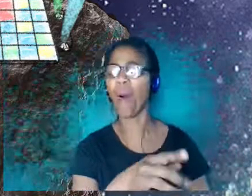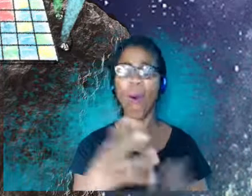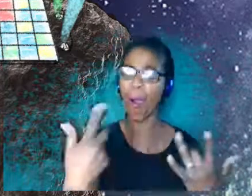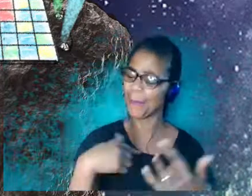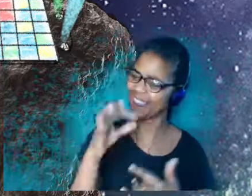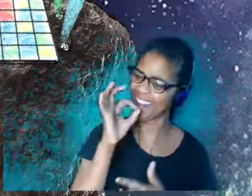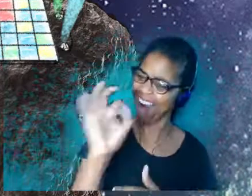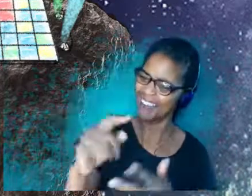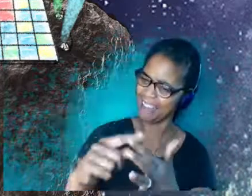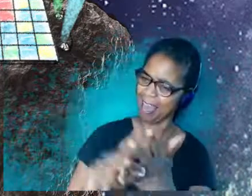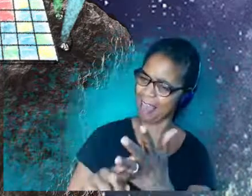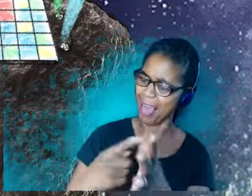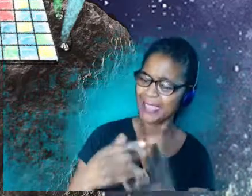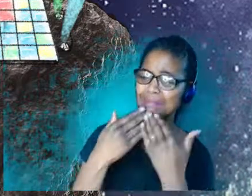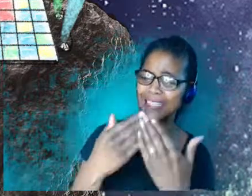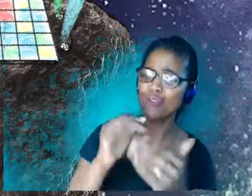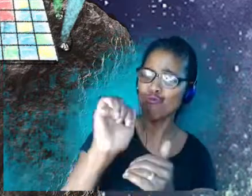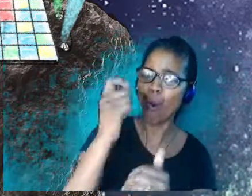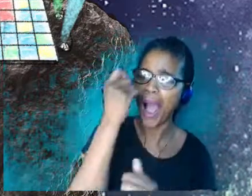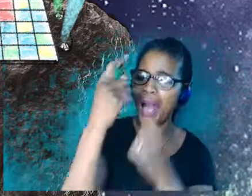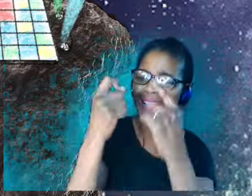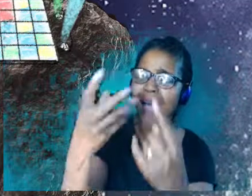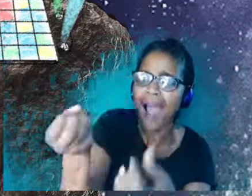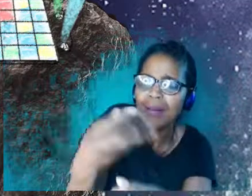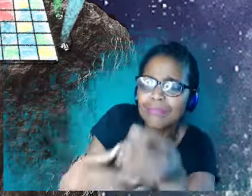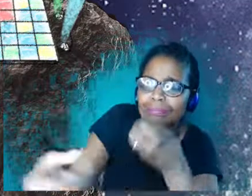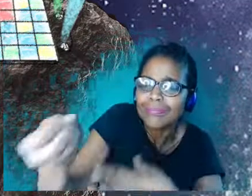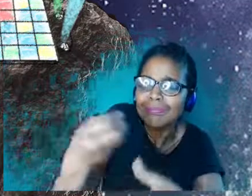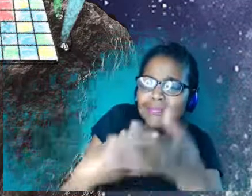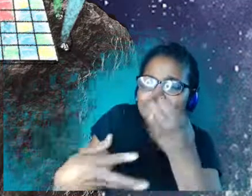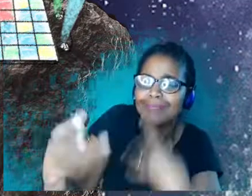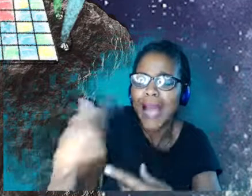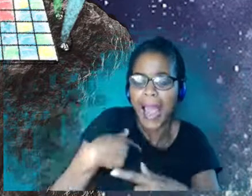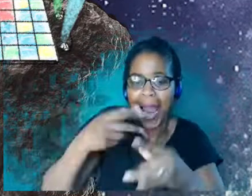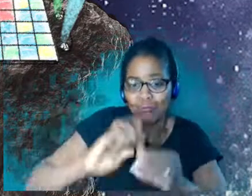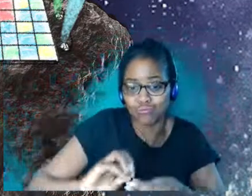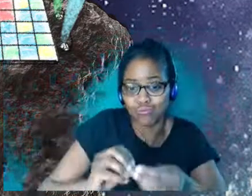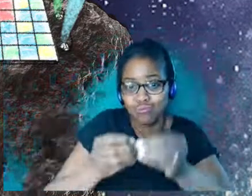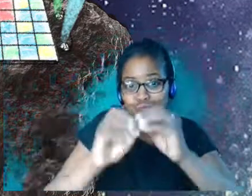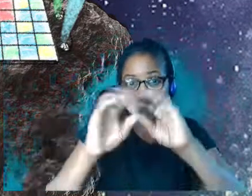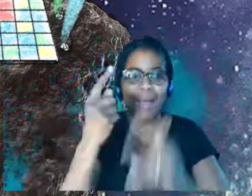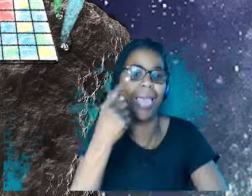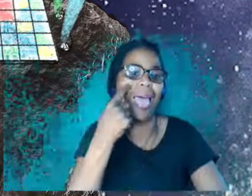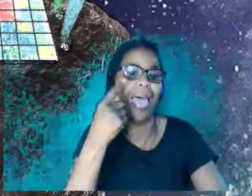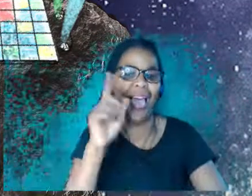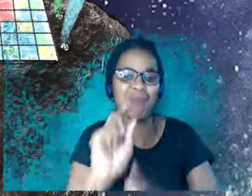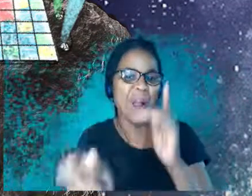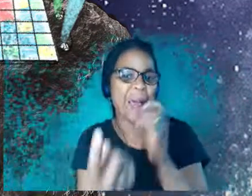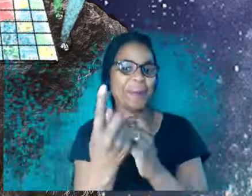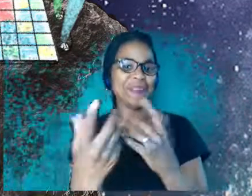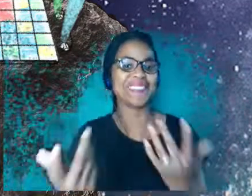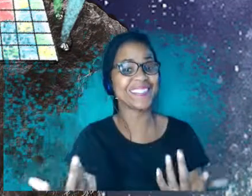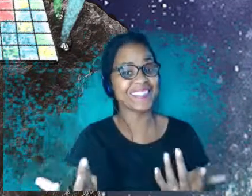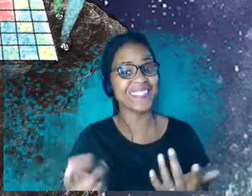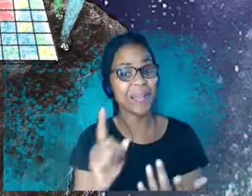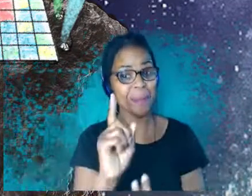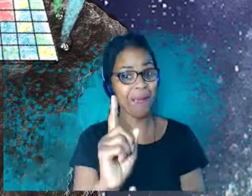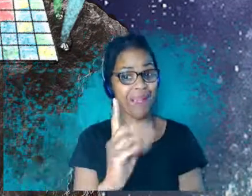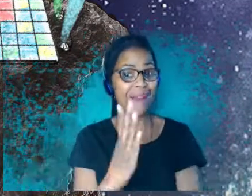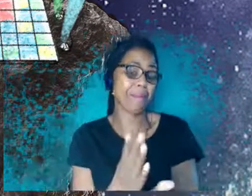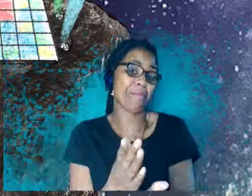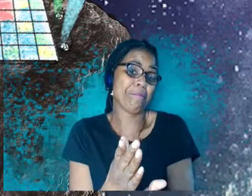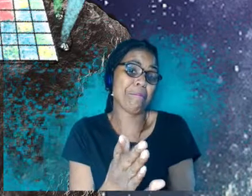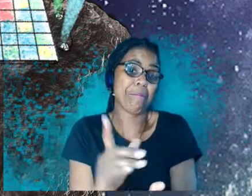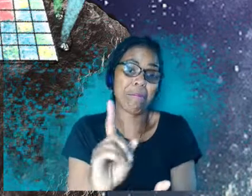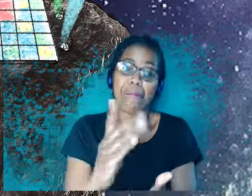idea you could possibly think of. And I'll try to see what we can do about it. But it's definitely kind of a